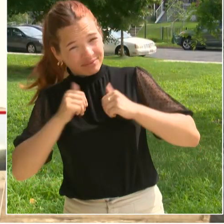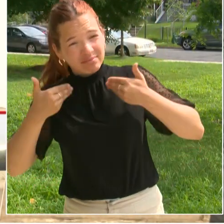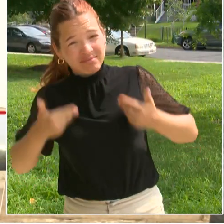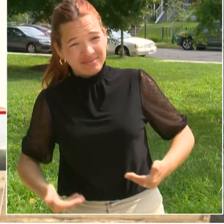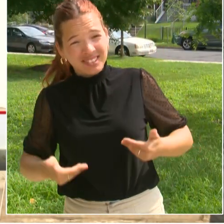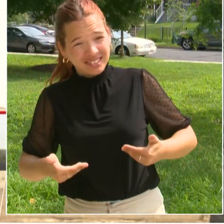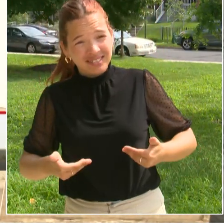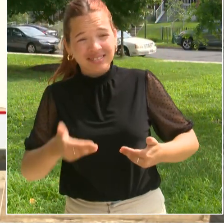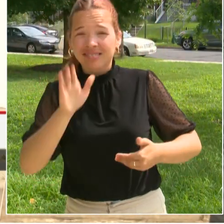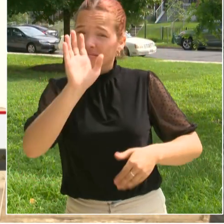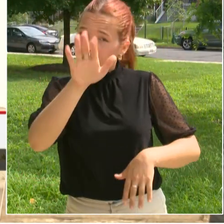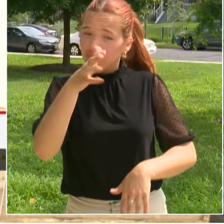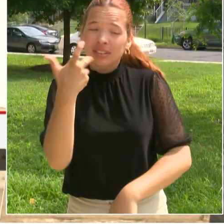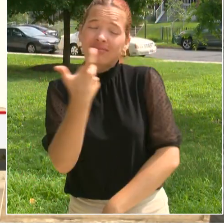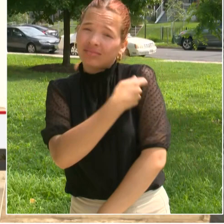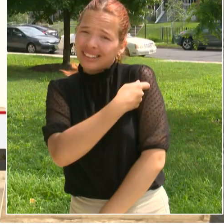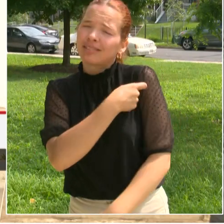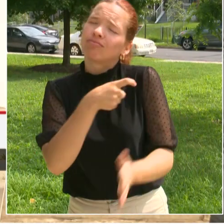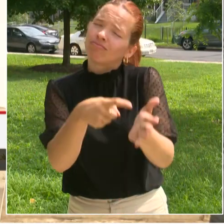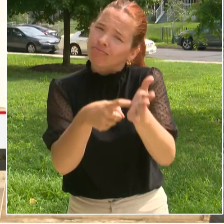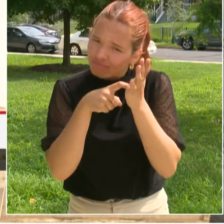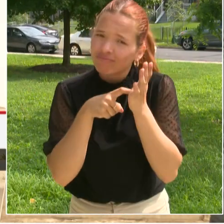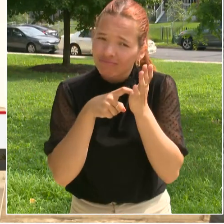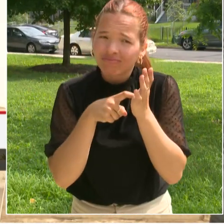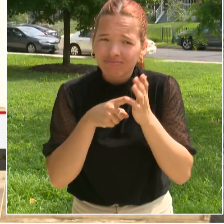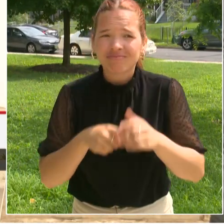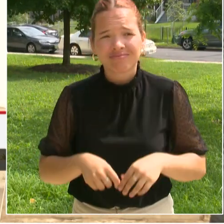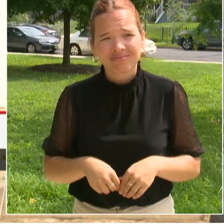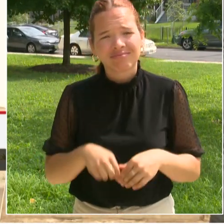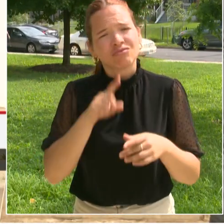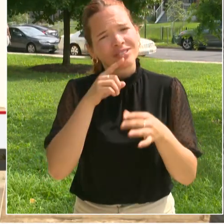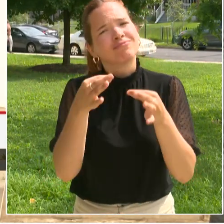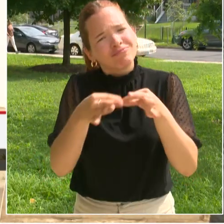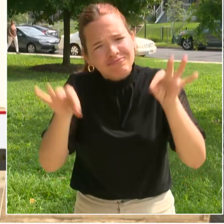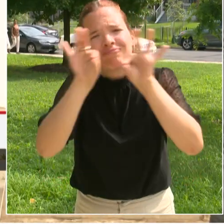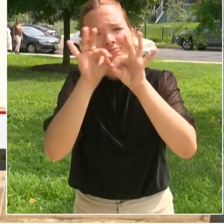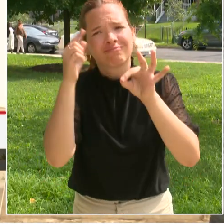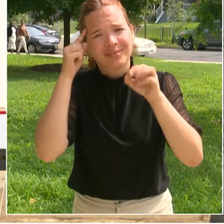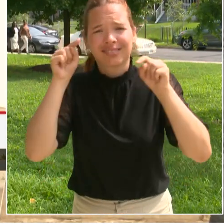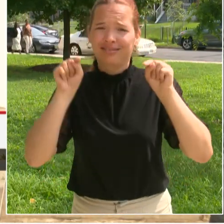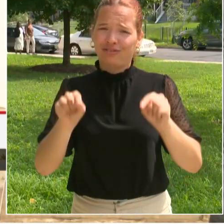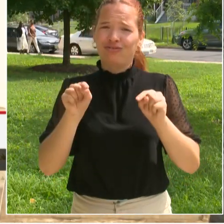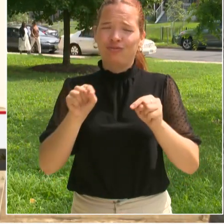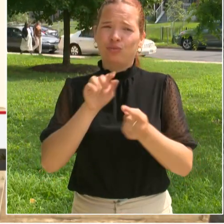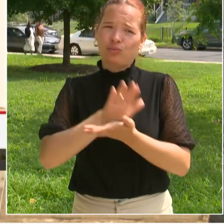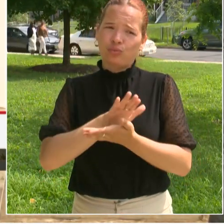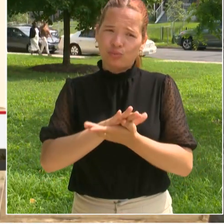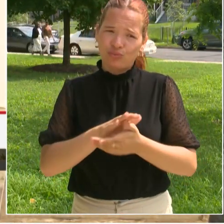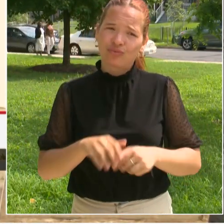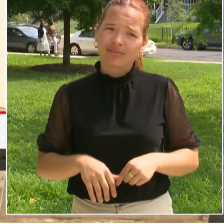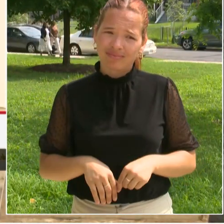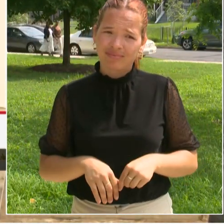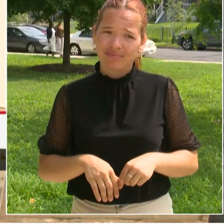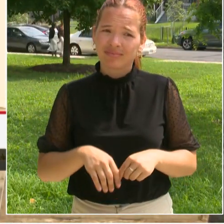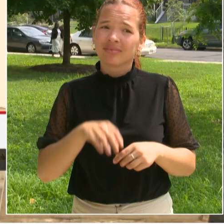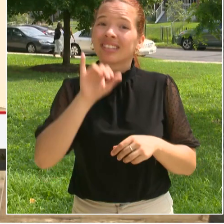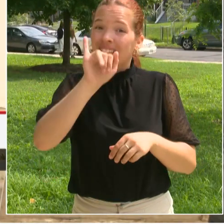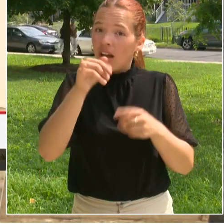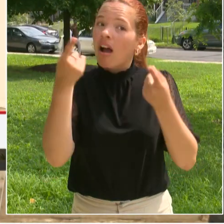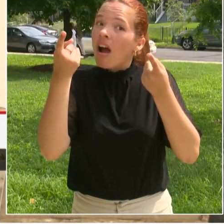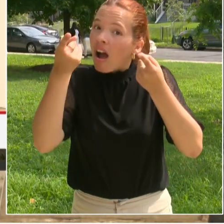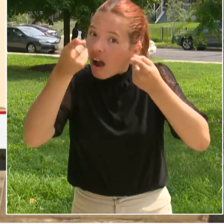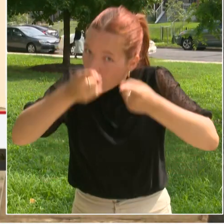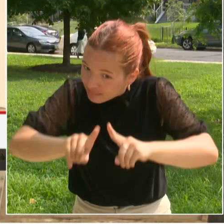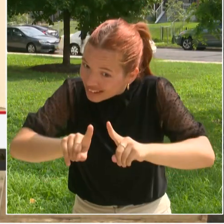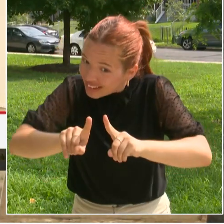And that is a very important step that needs to happen ideally before you arrive at school. And we want